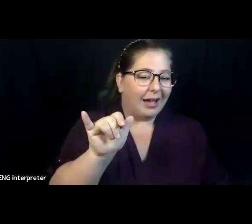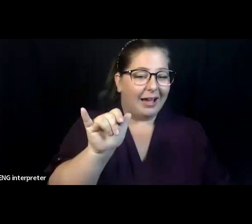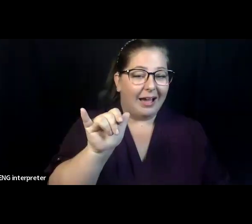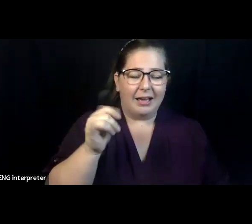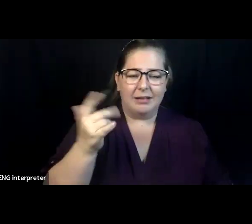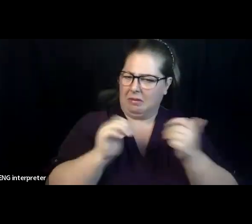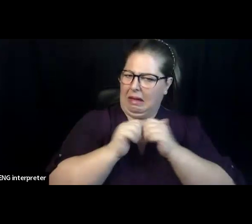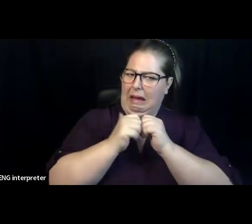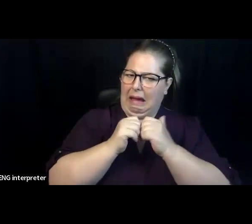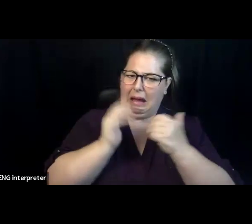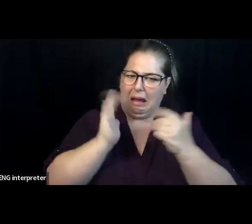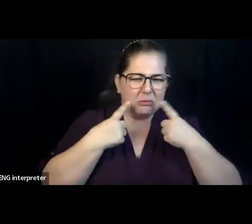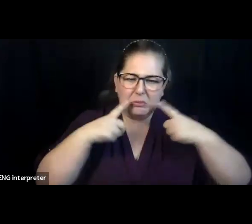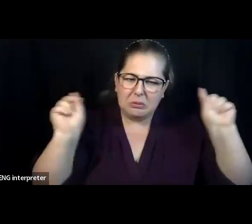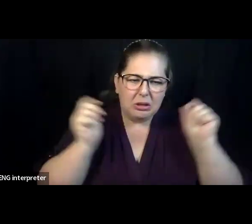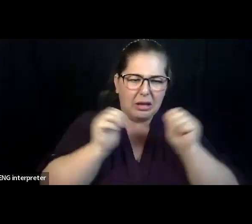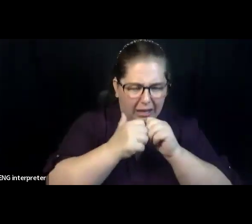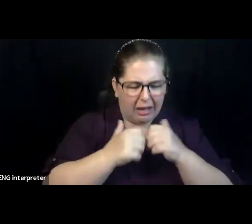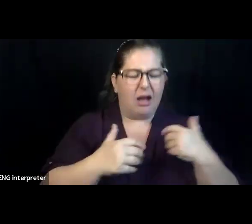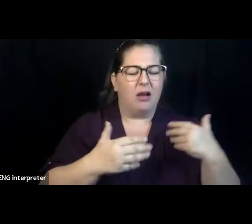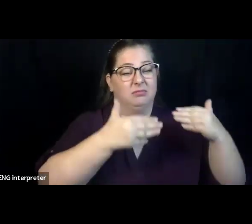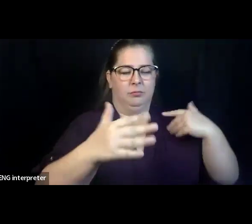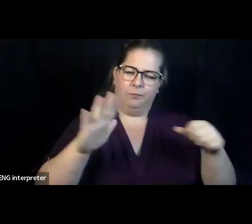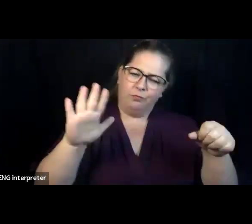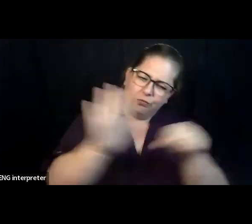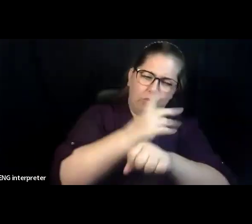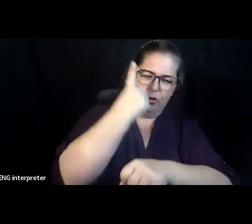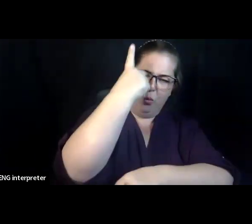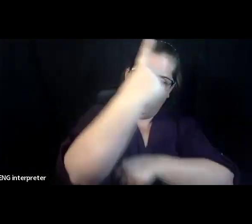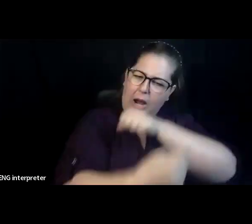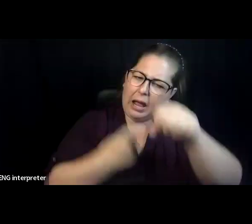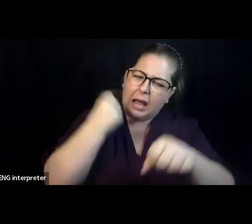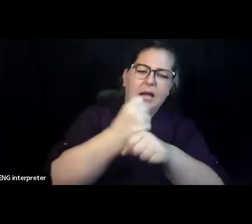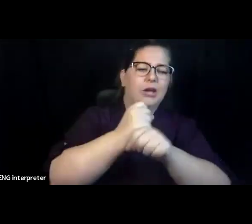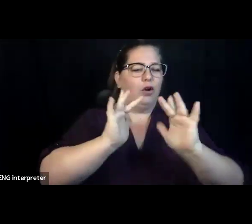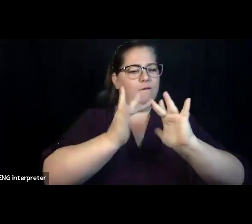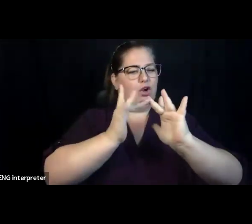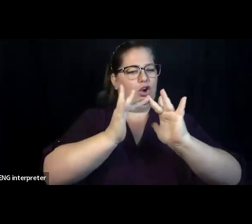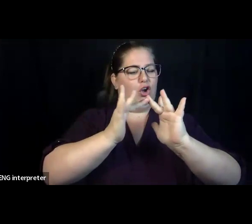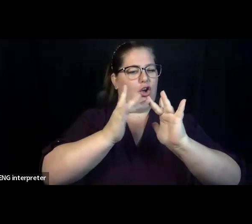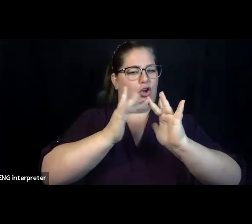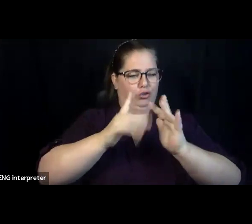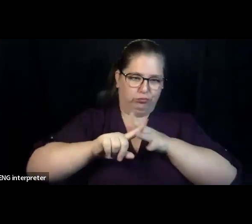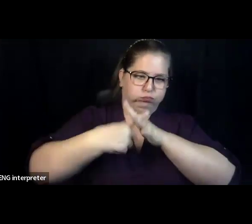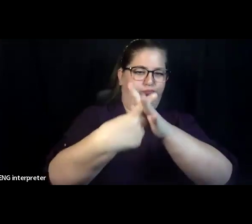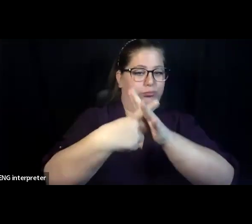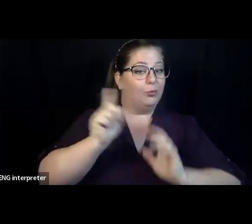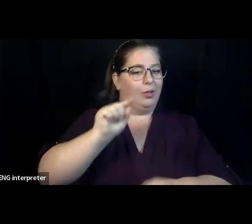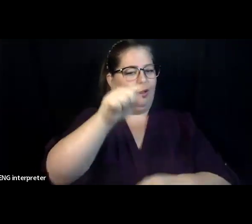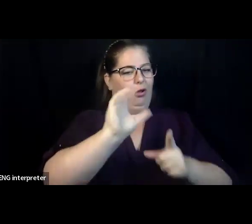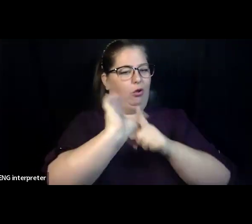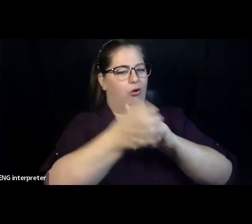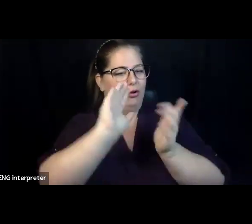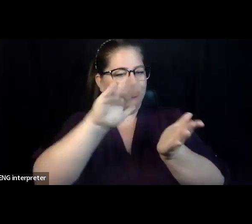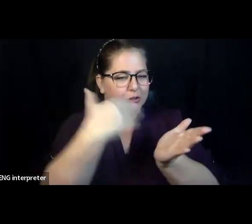launch, um, to the Cultural Center, and then we will go into a brick and mortar as soon as the building is, is ready for us. And when the brick and